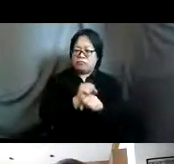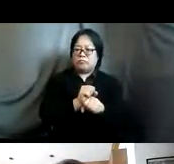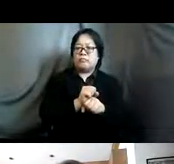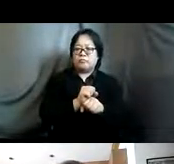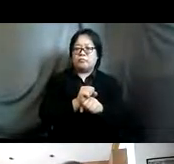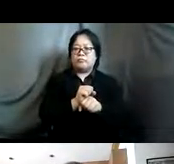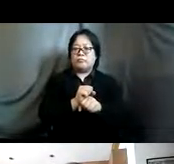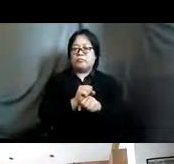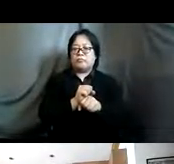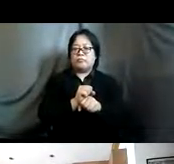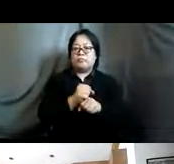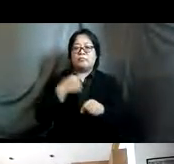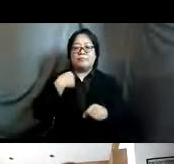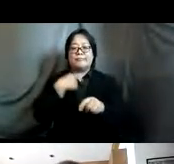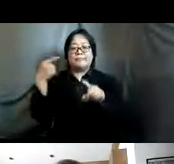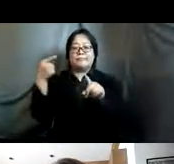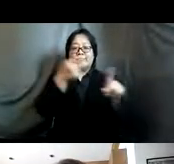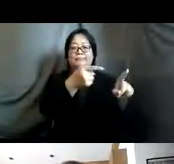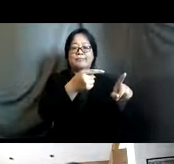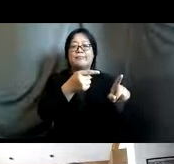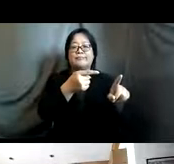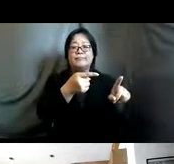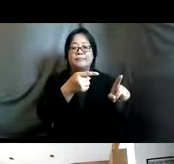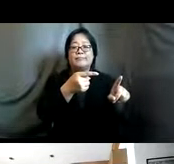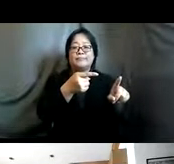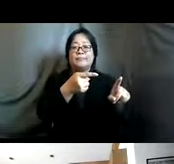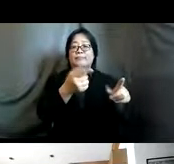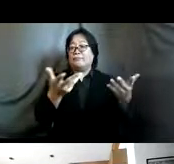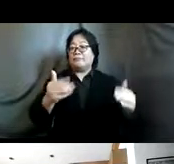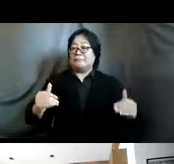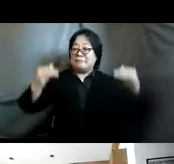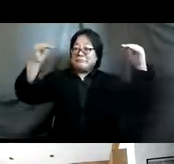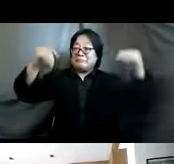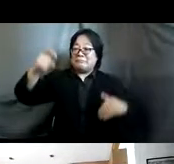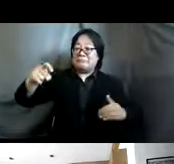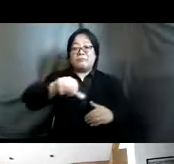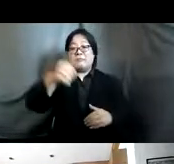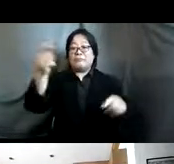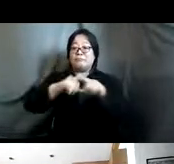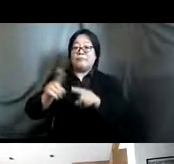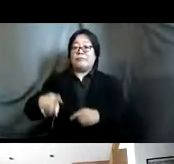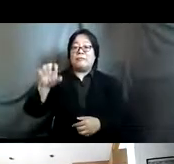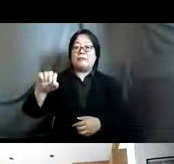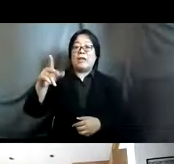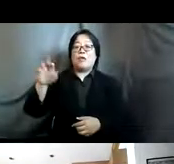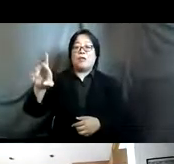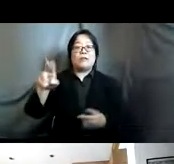looking towards and looking at idly designed with other stakeholders and partnerships so that we have